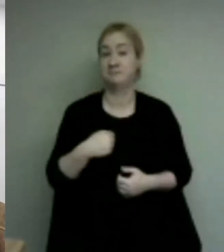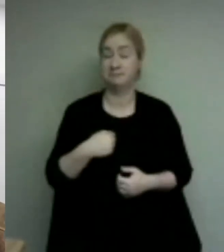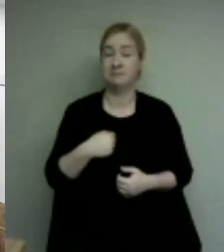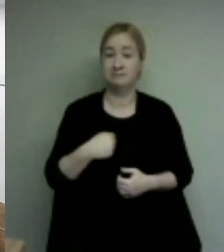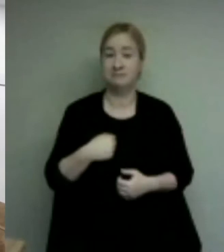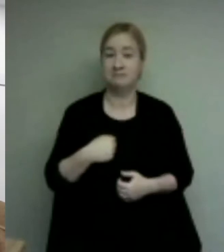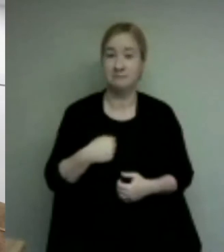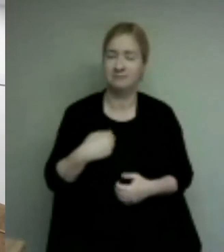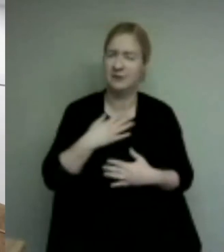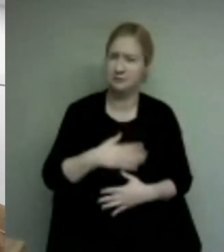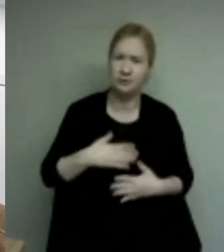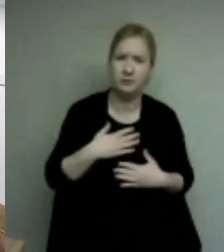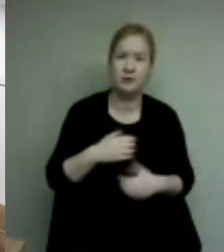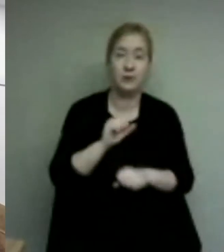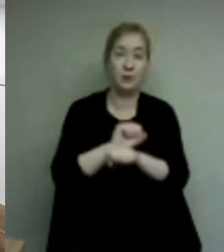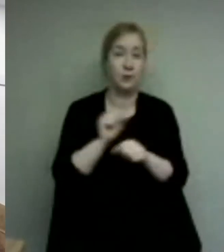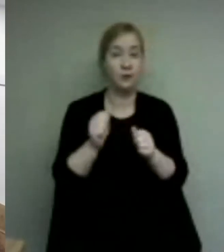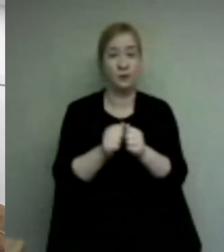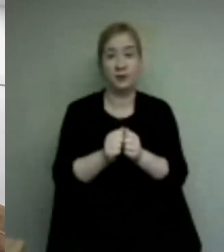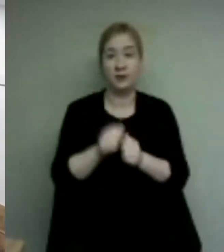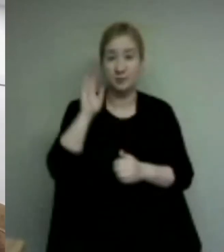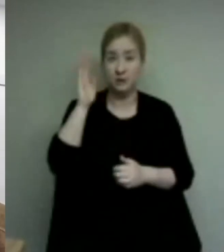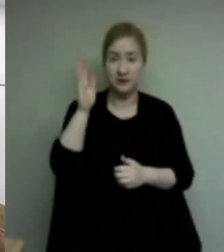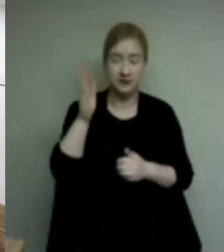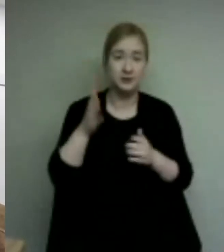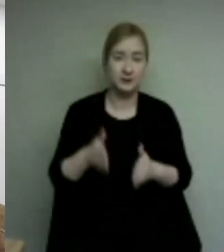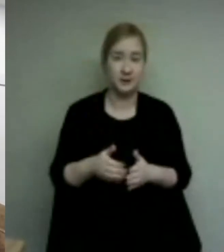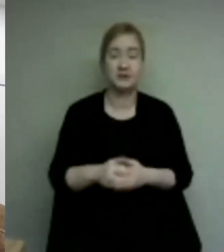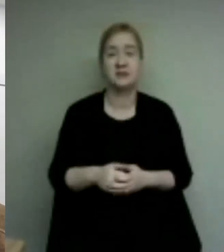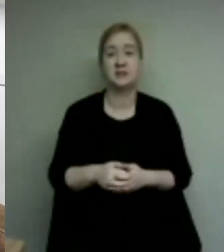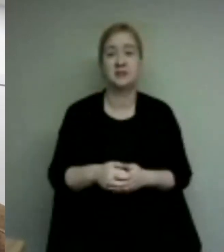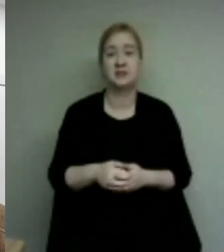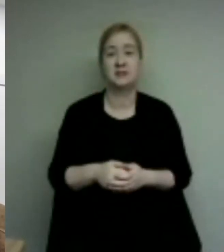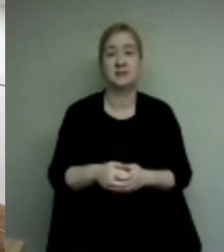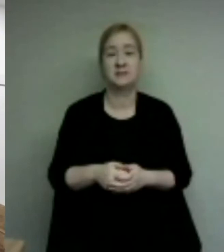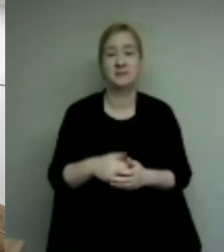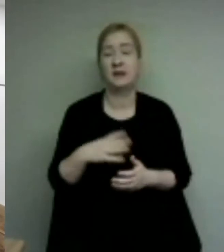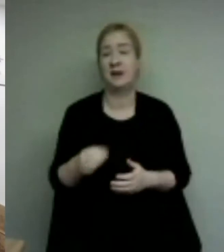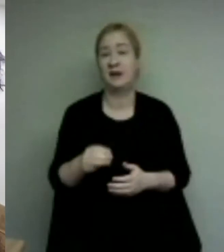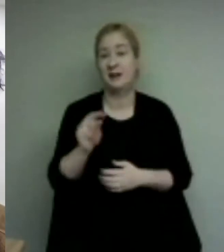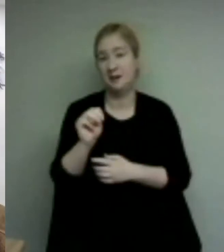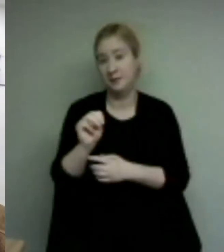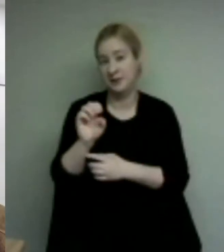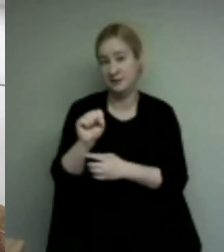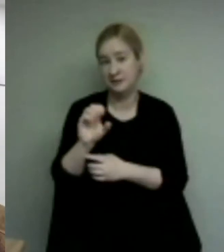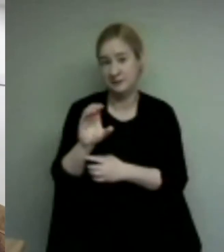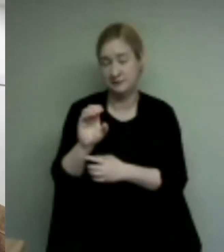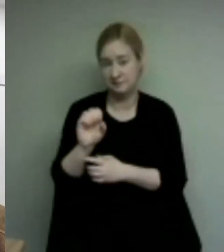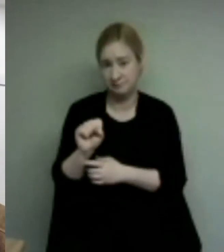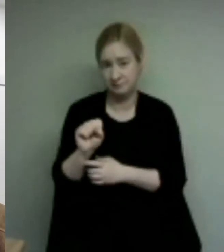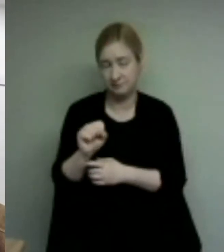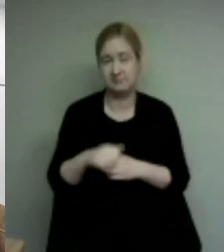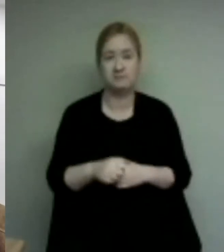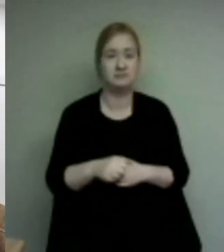james and amir speakers alongside their colleague jennifer daniels and the manitoba construction center council as we traveled